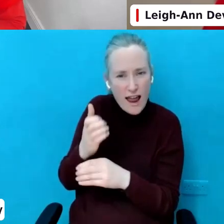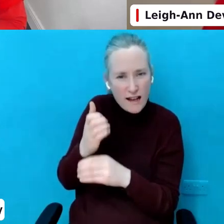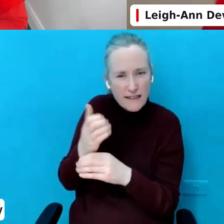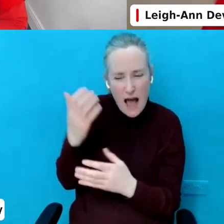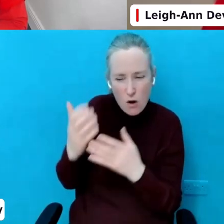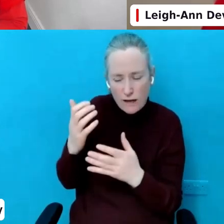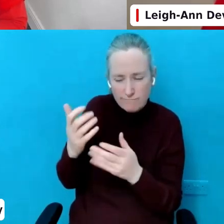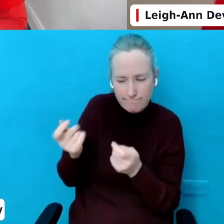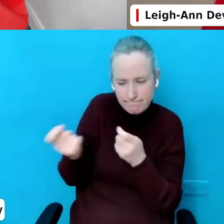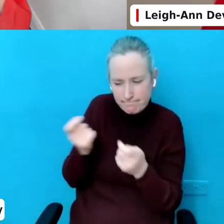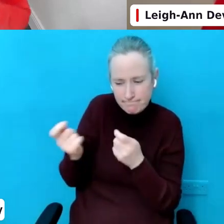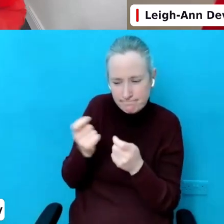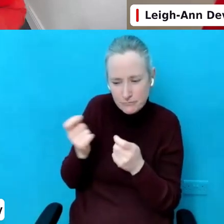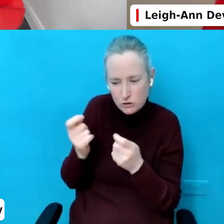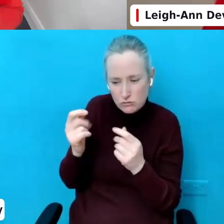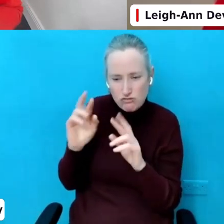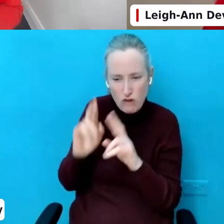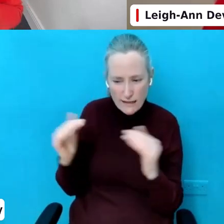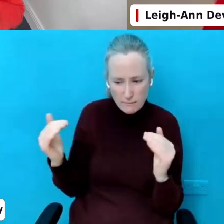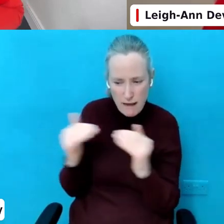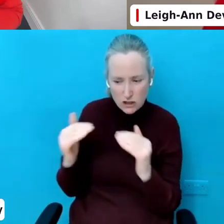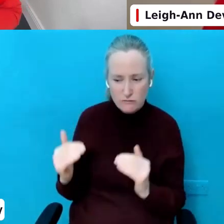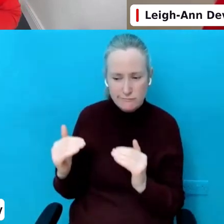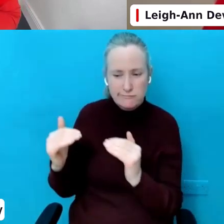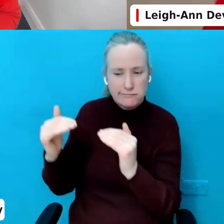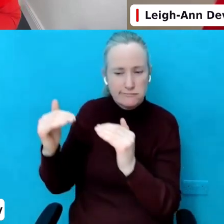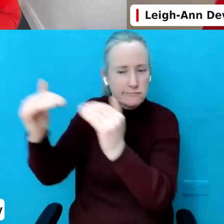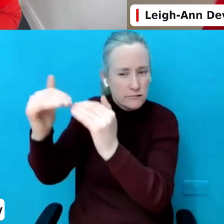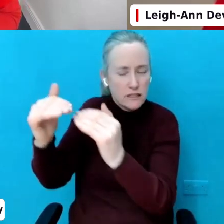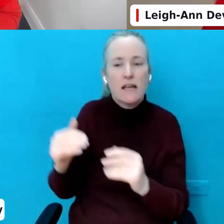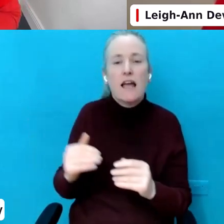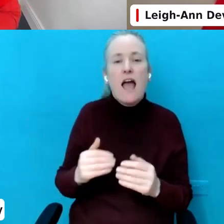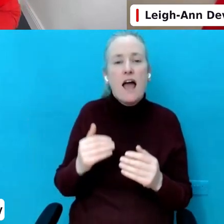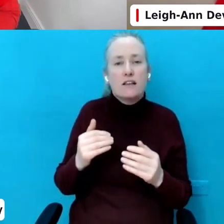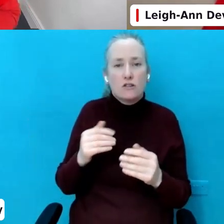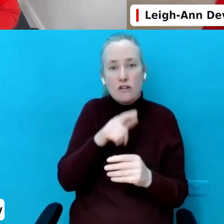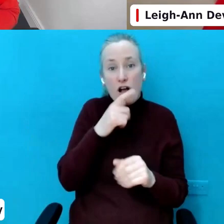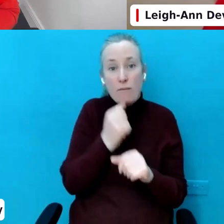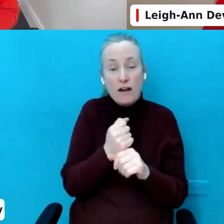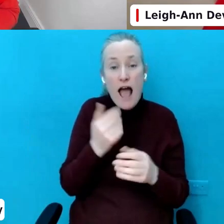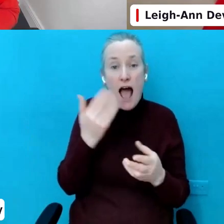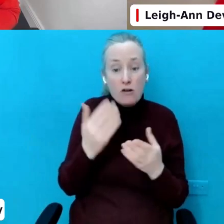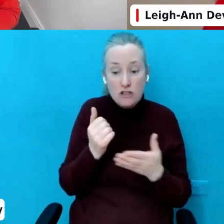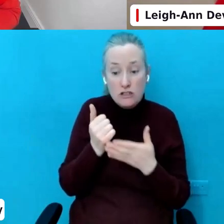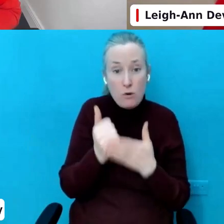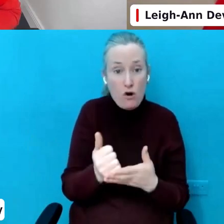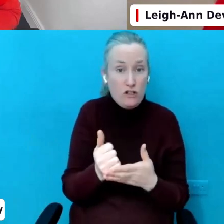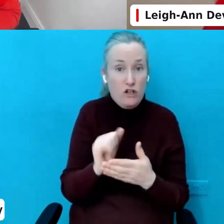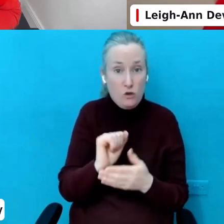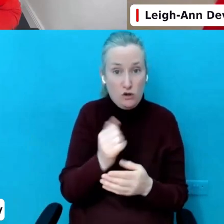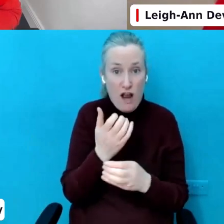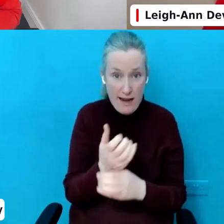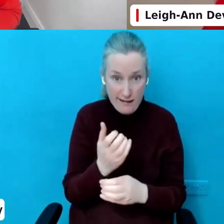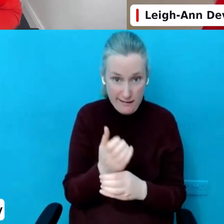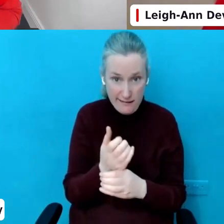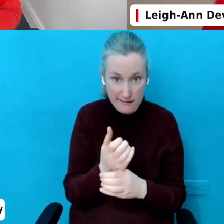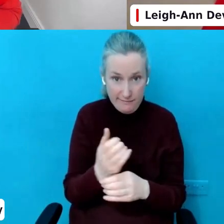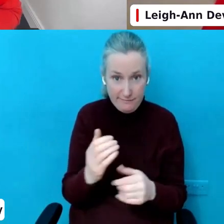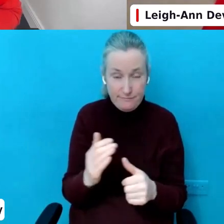so practical ways to support your child is what we're going to talk about. And.